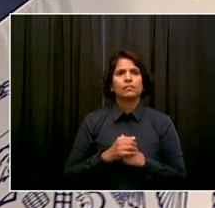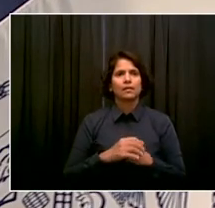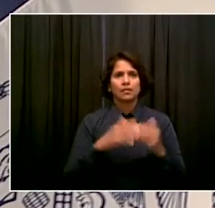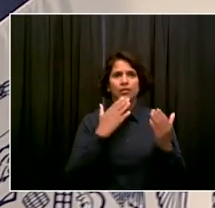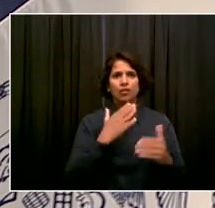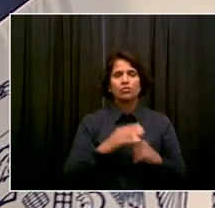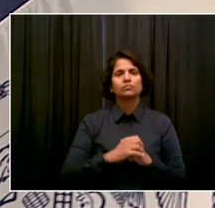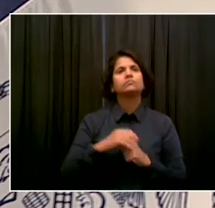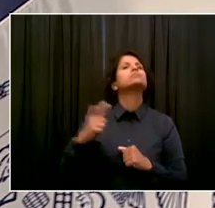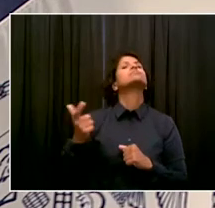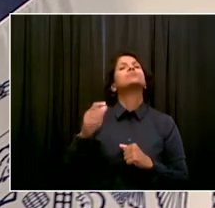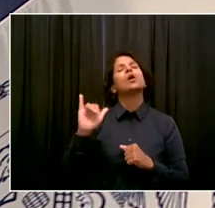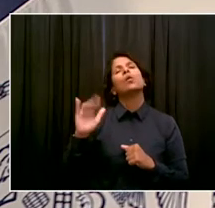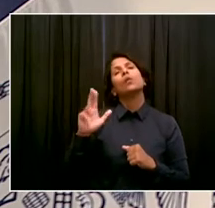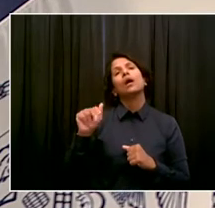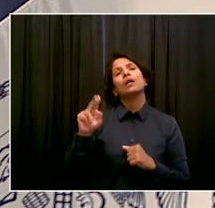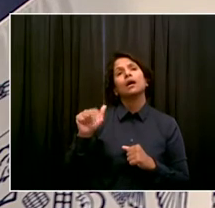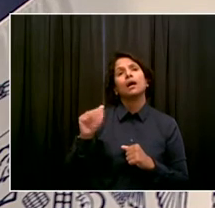from New York One.